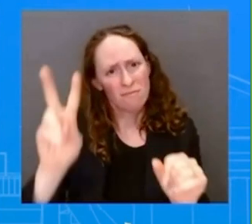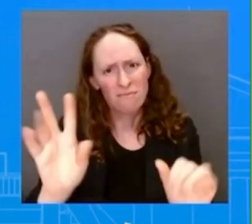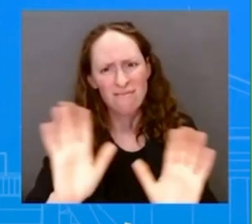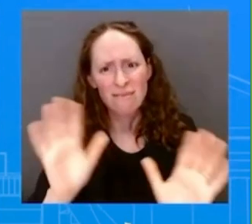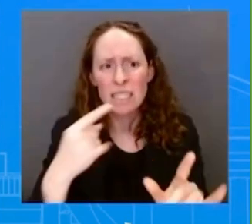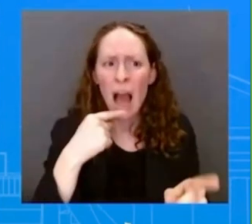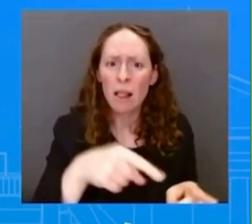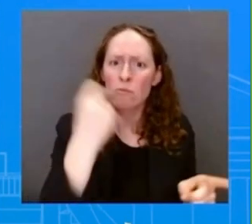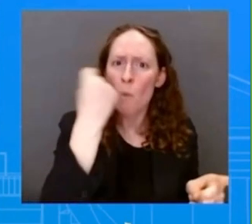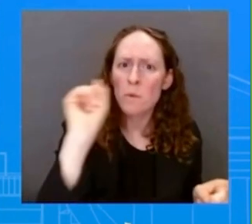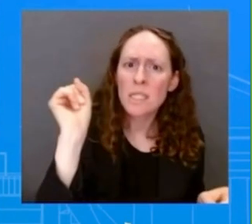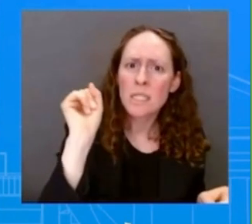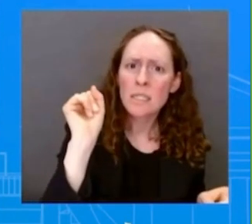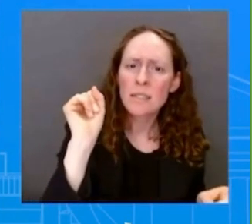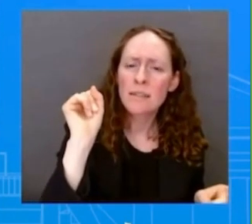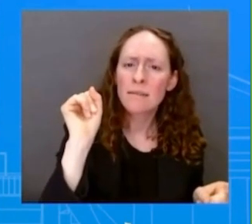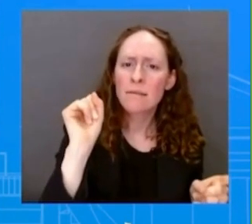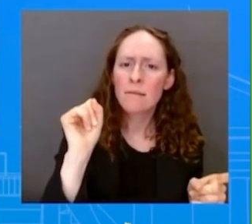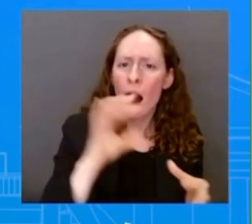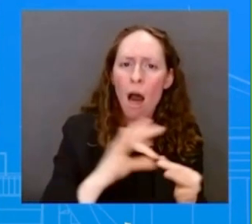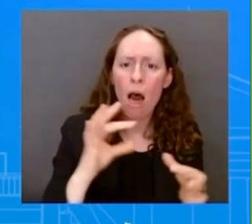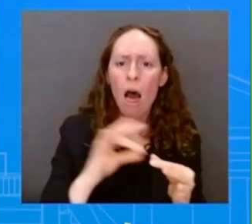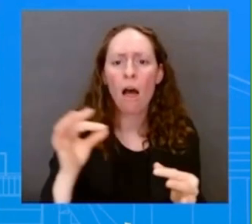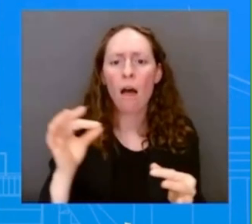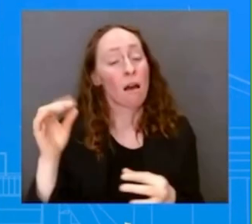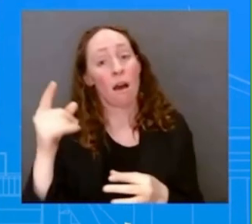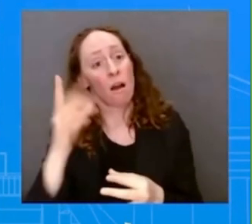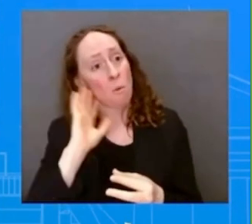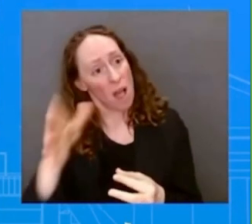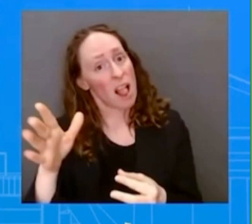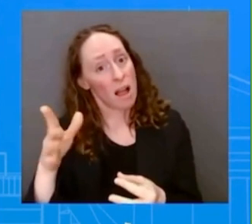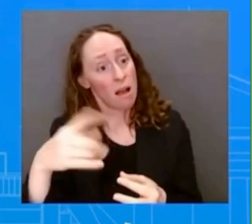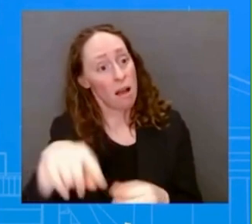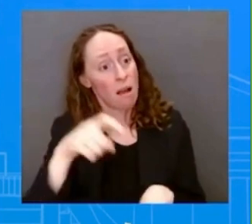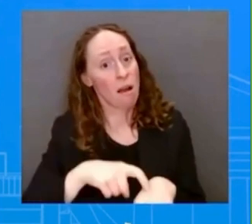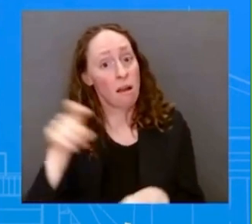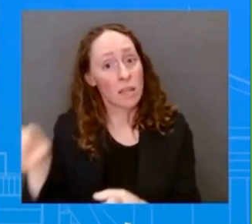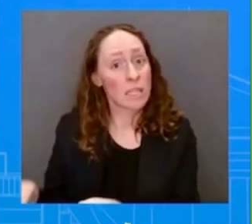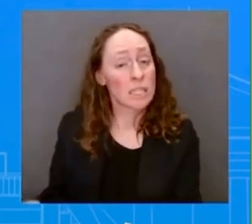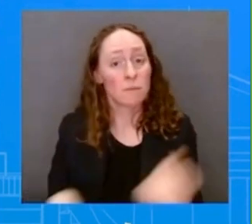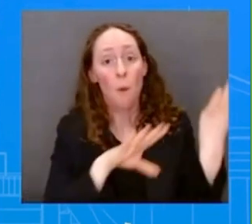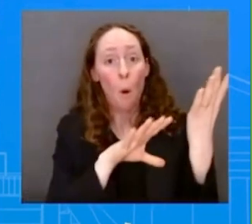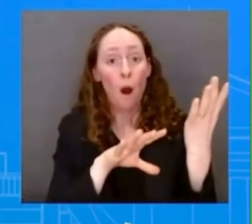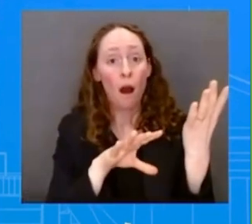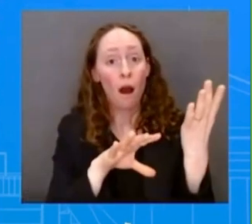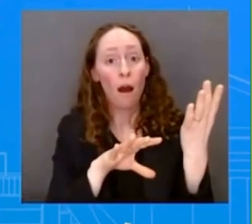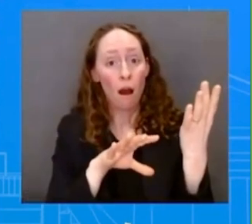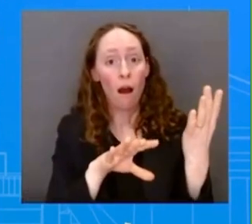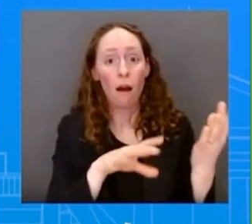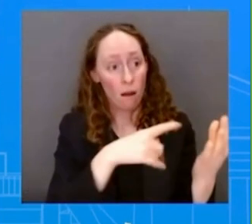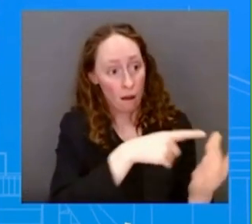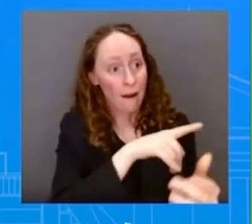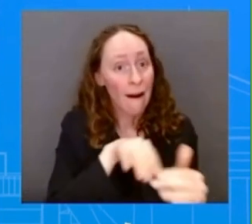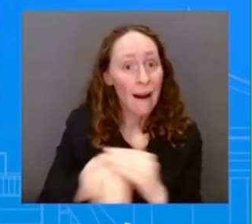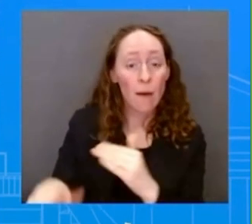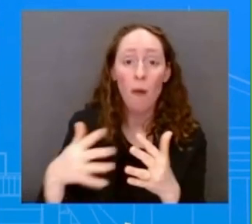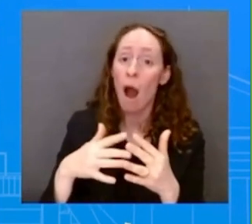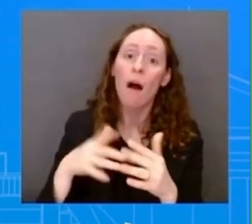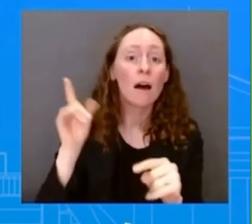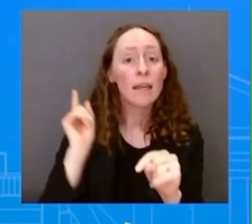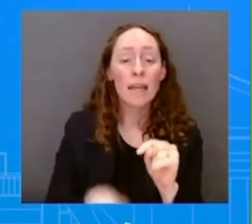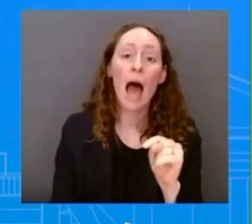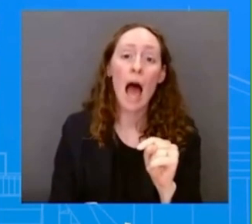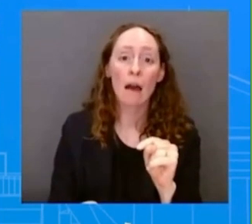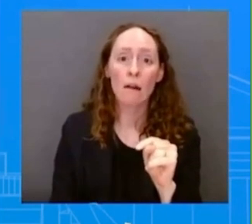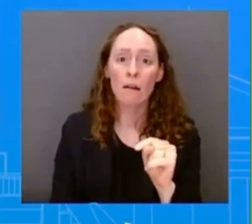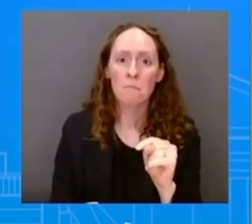allowing them into the U.S. now on an expedited basis, does that at all risk incentivizing more of this kind of bad behavior? This